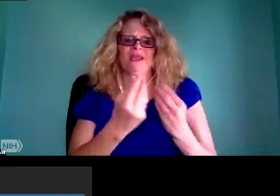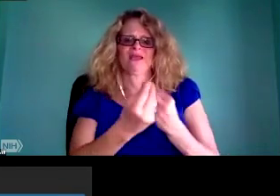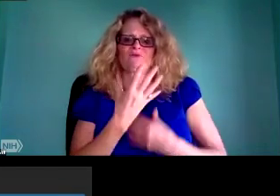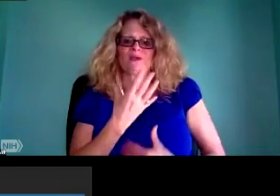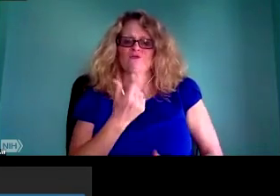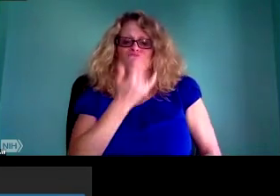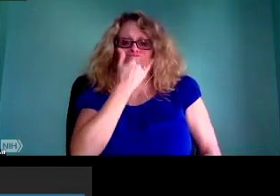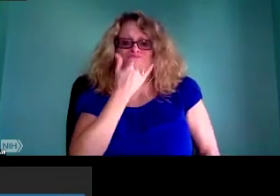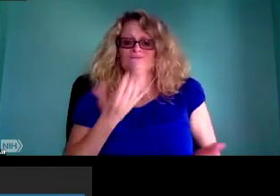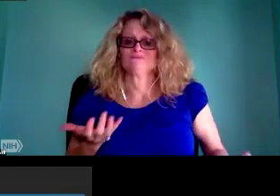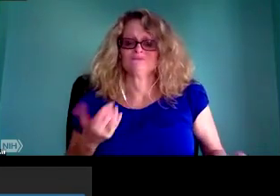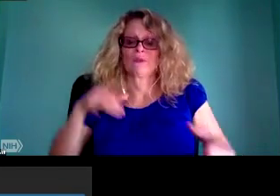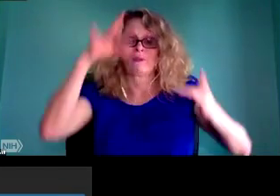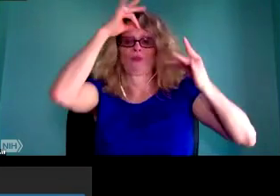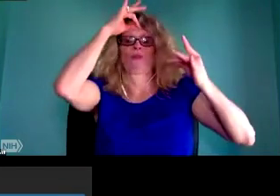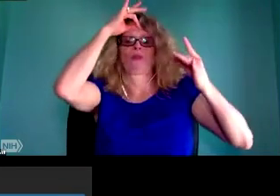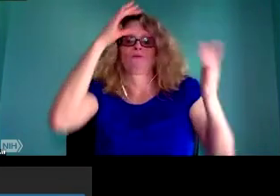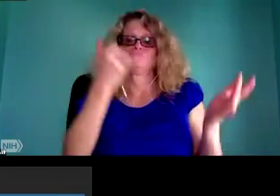social welfare.